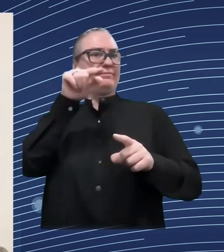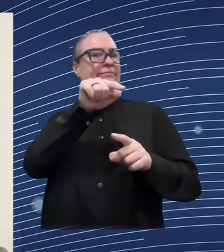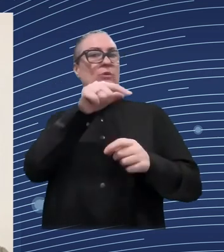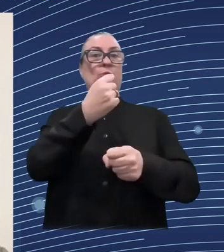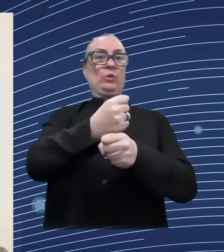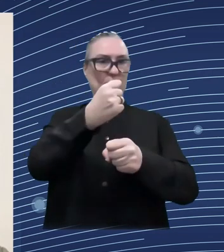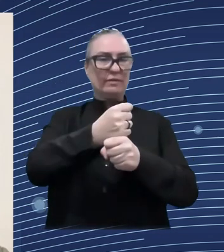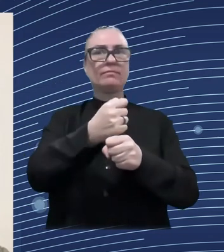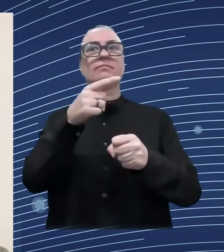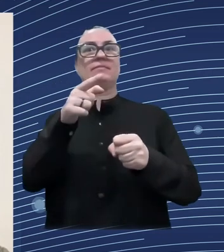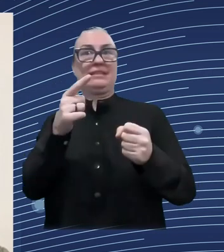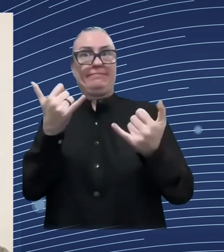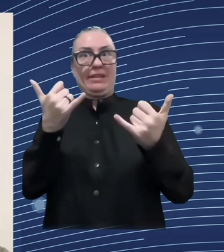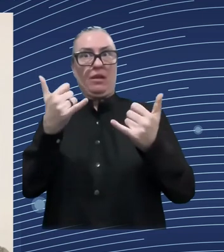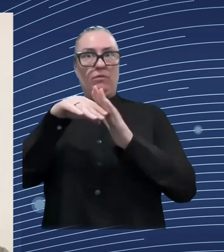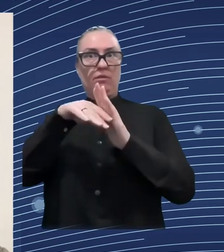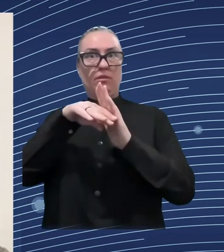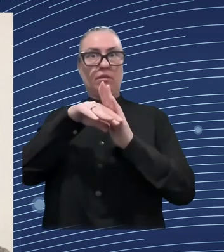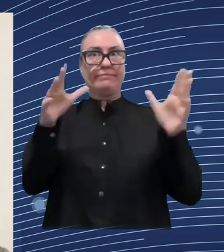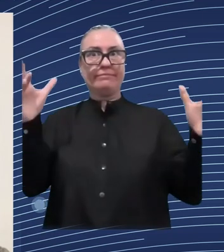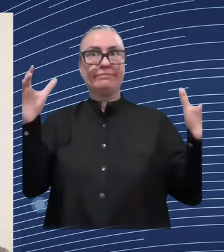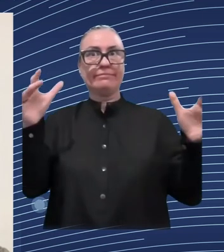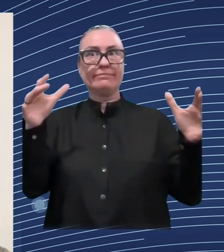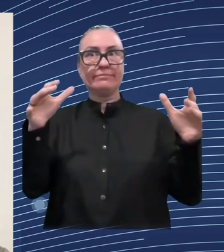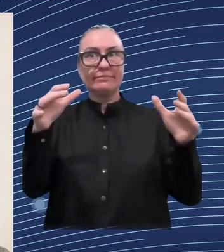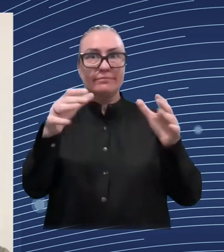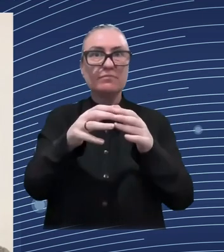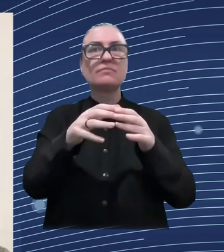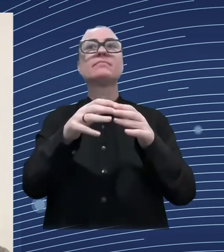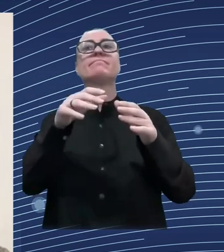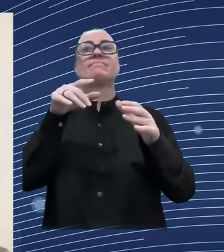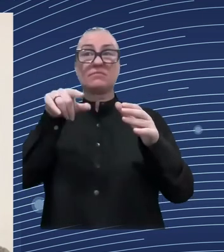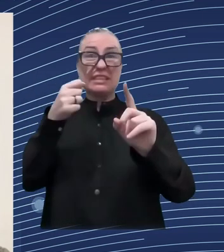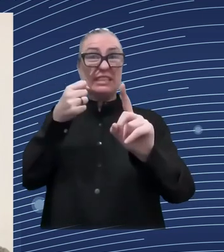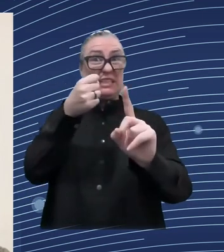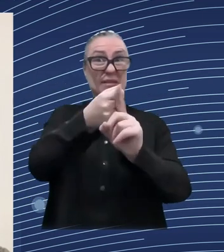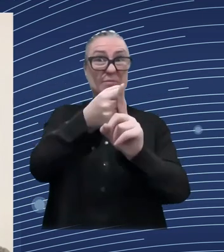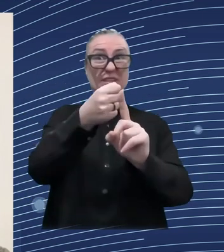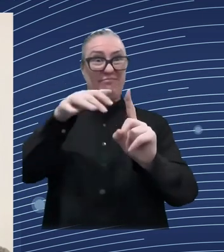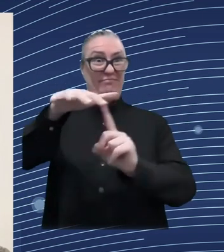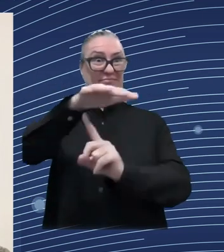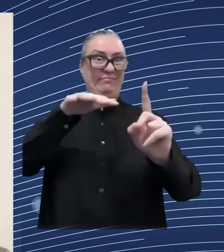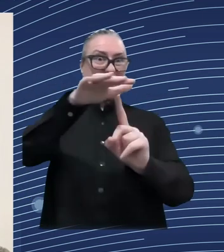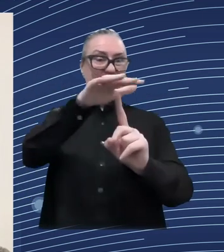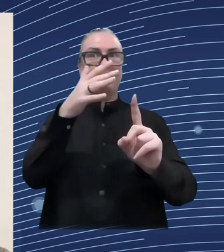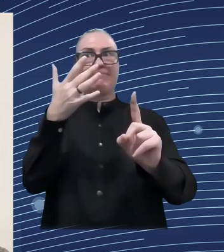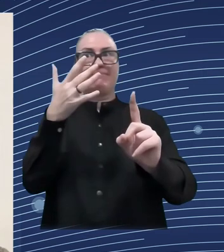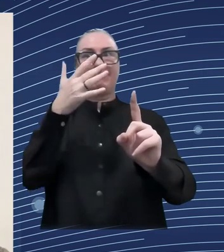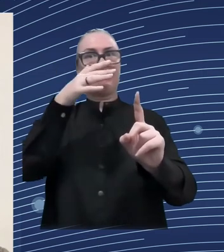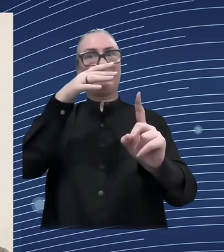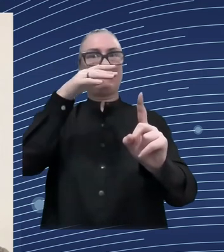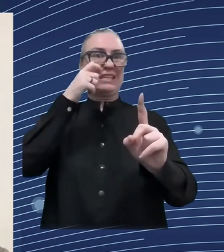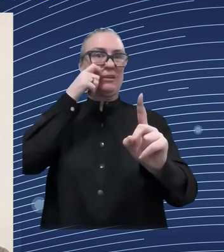you um work to ensure routes back into employment for returning refugees um or or for veterans